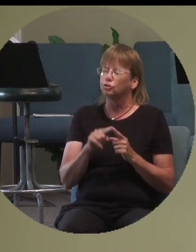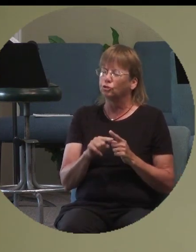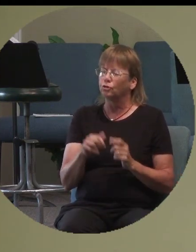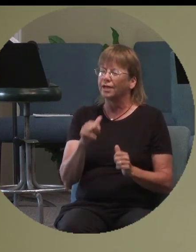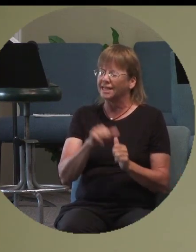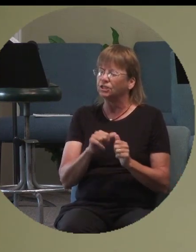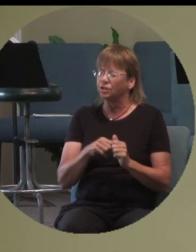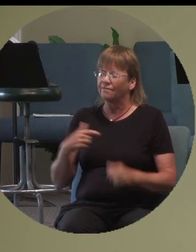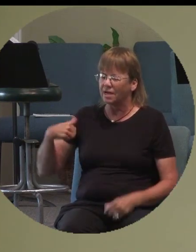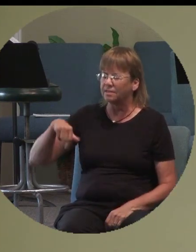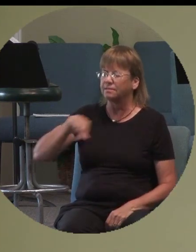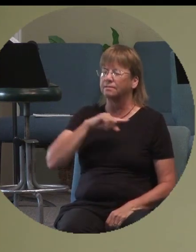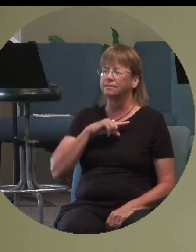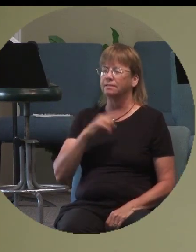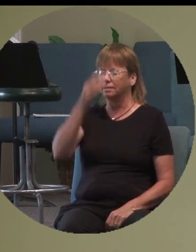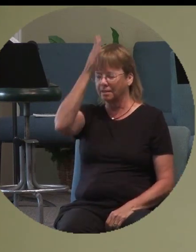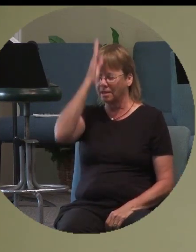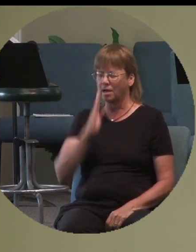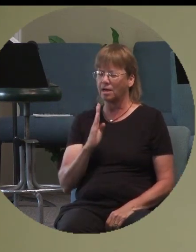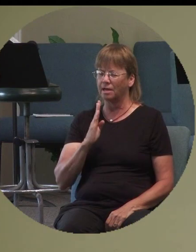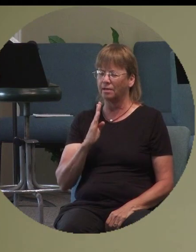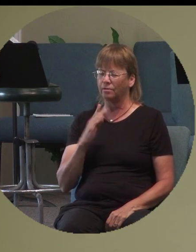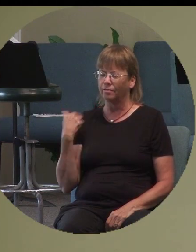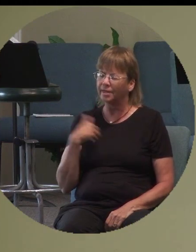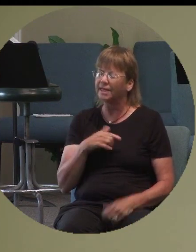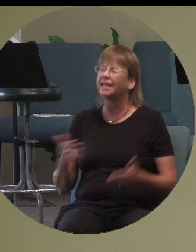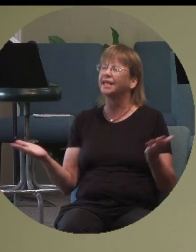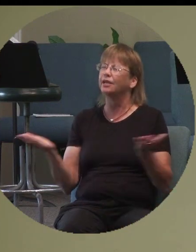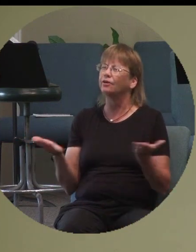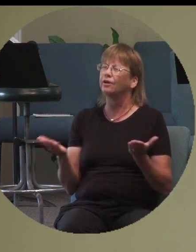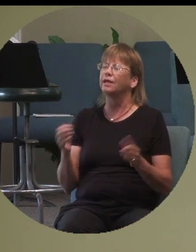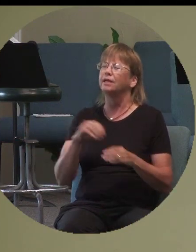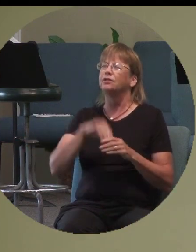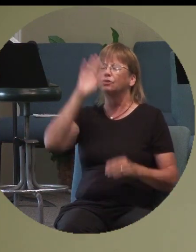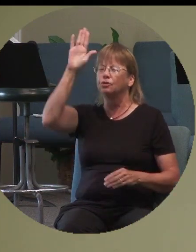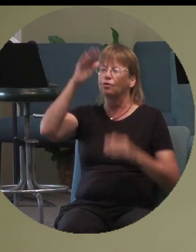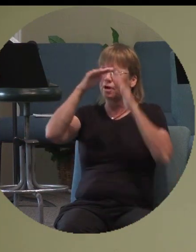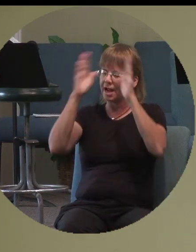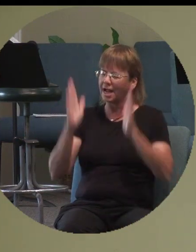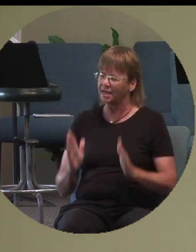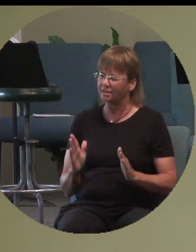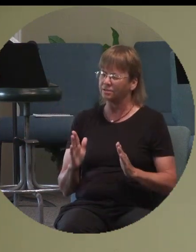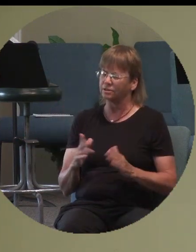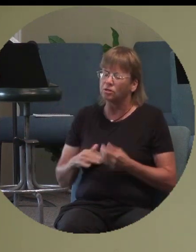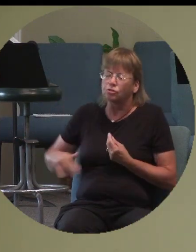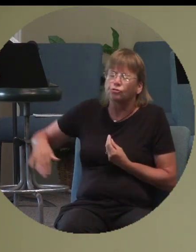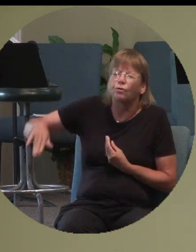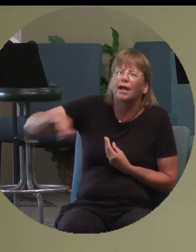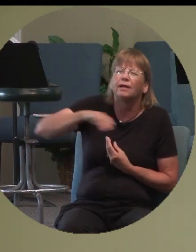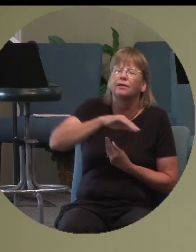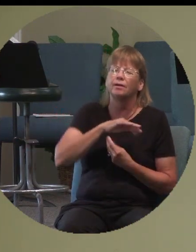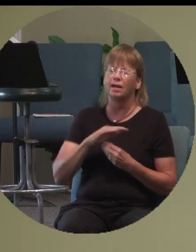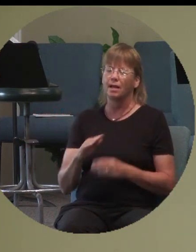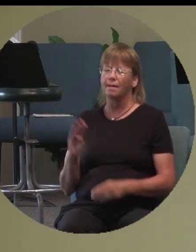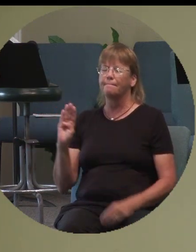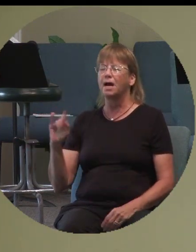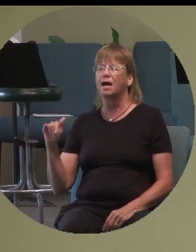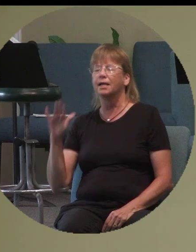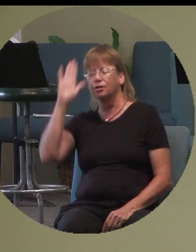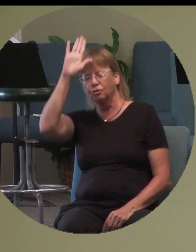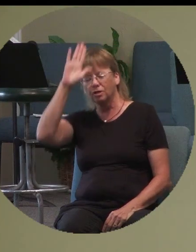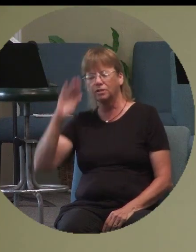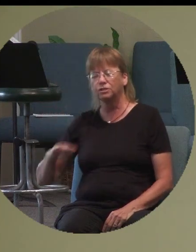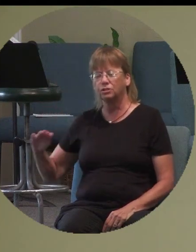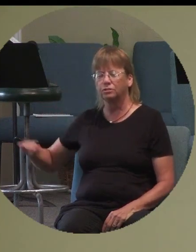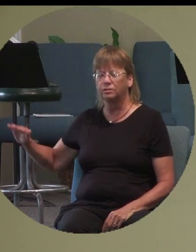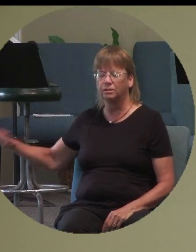God, that we would know that we've been in your house, that we've been surrounded by your children, that your spirit indwells those who